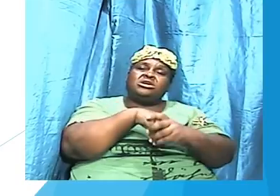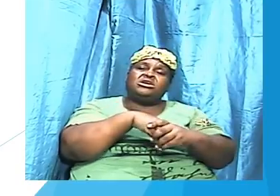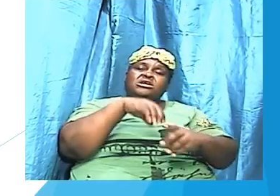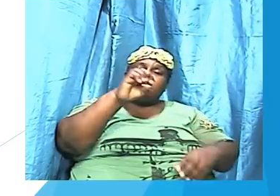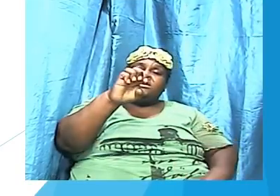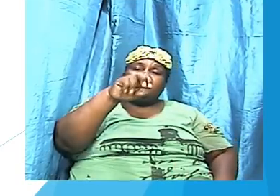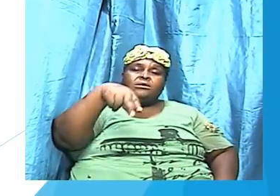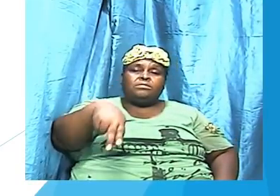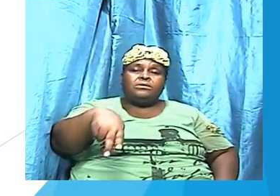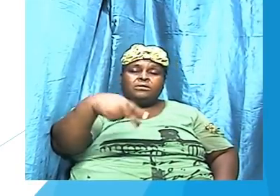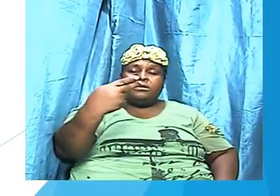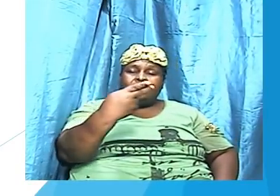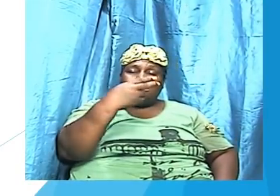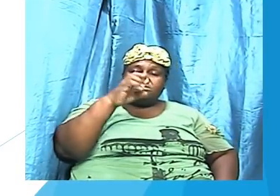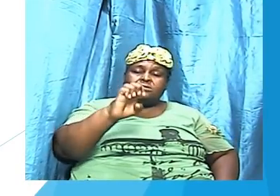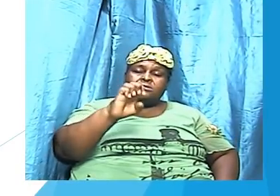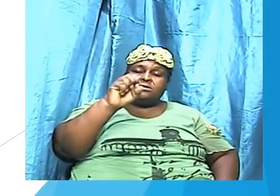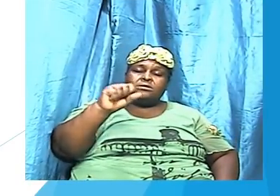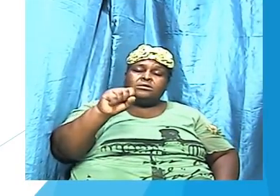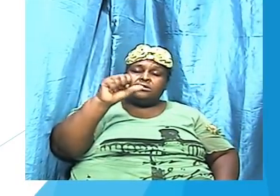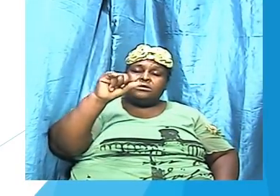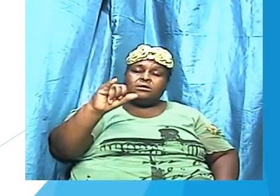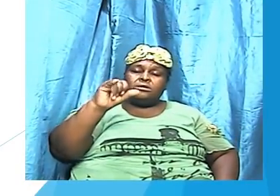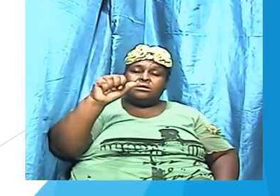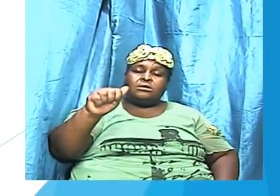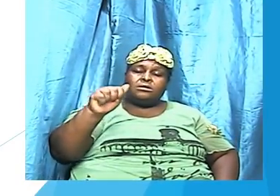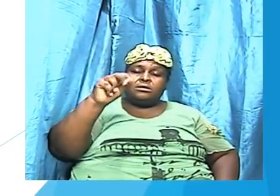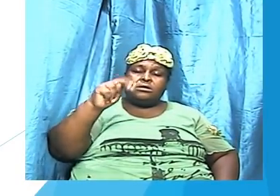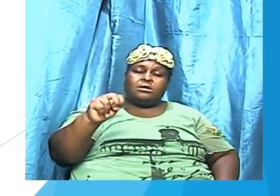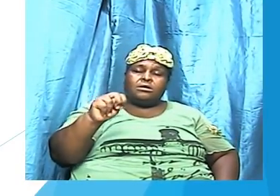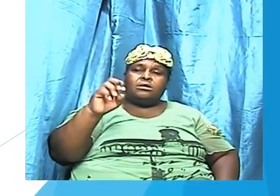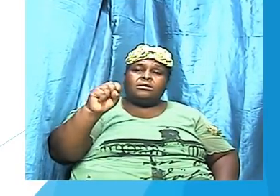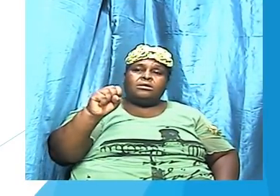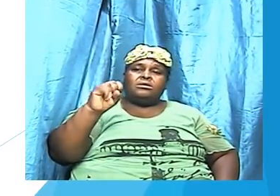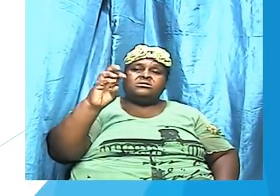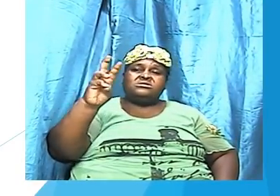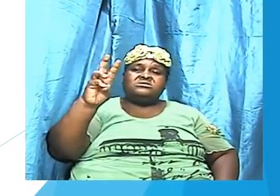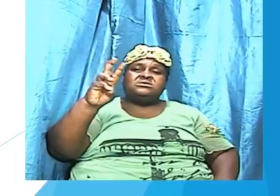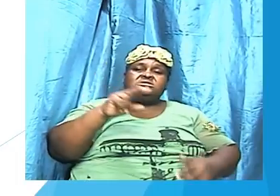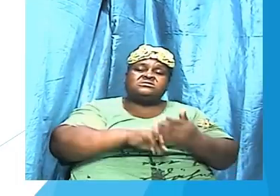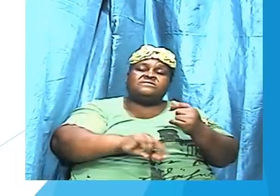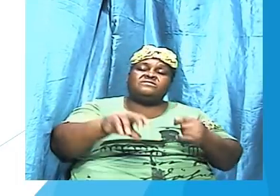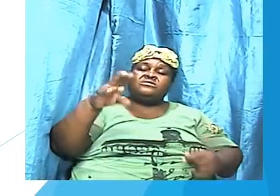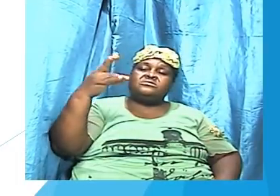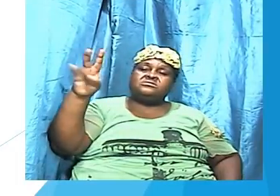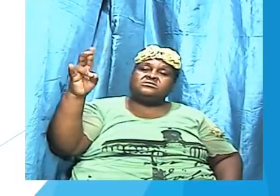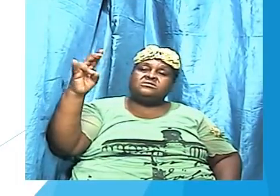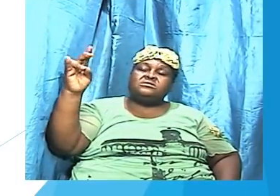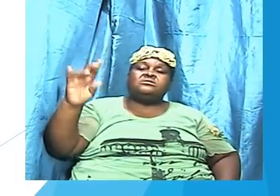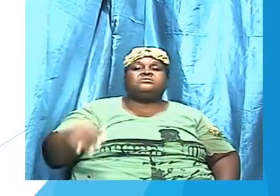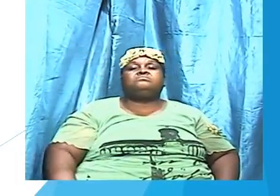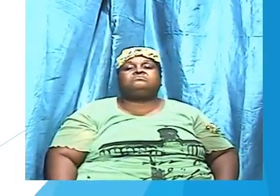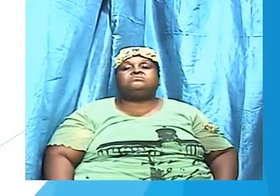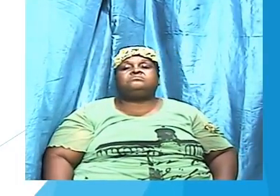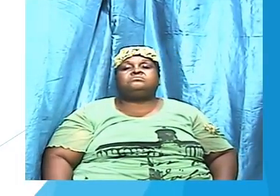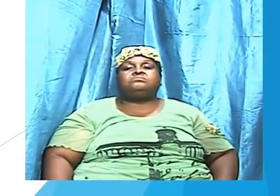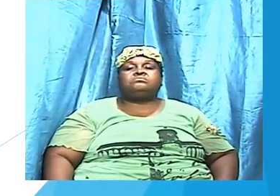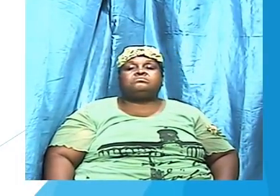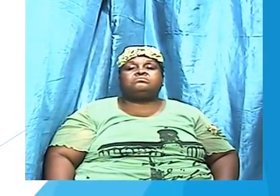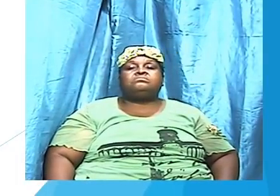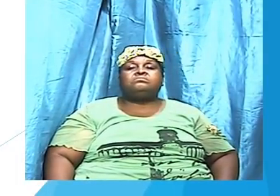and we have dwelt on it for a while because it was the base scripture that